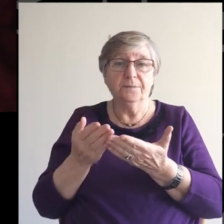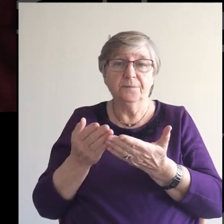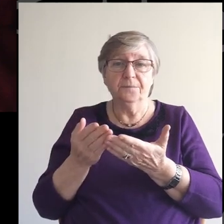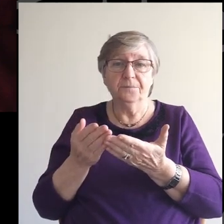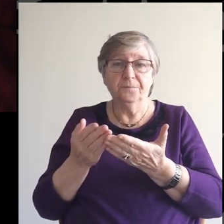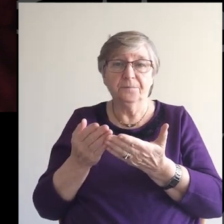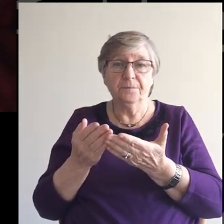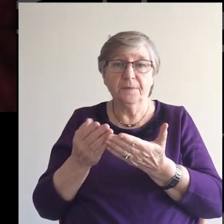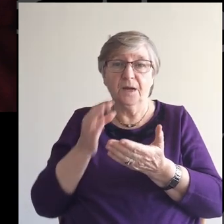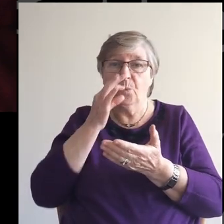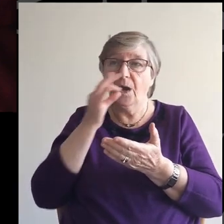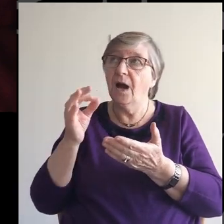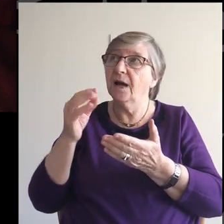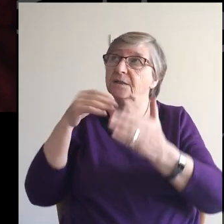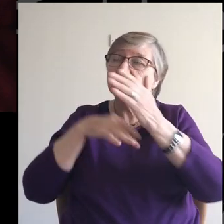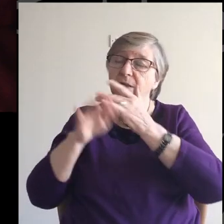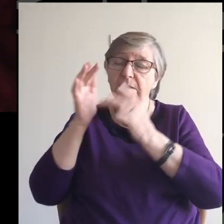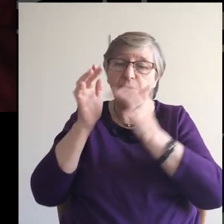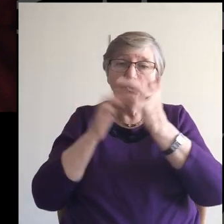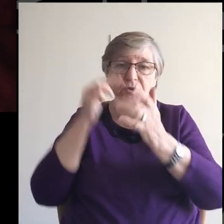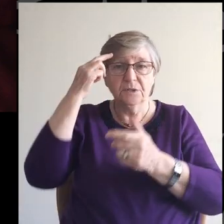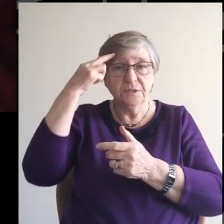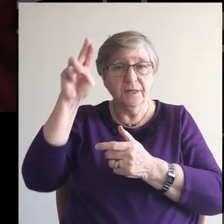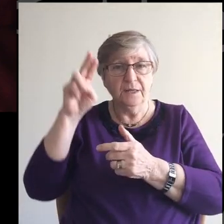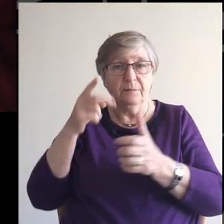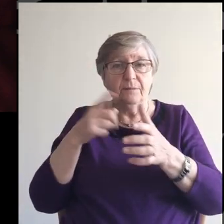And we ask that In Jesus' name